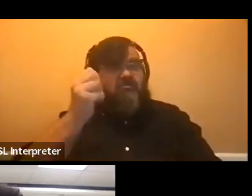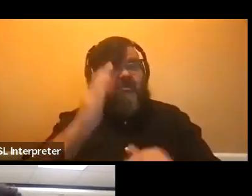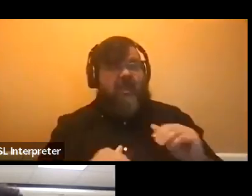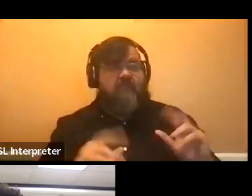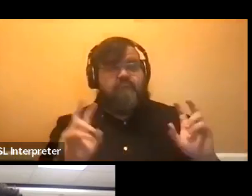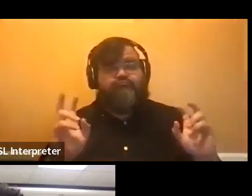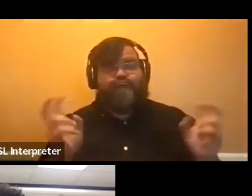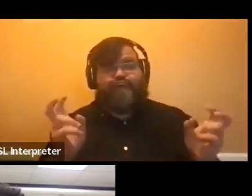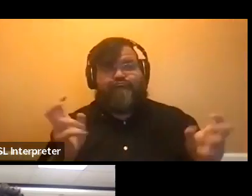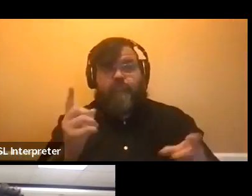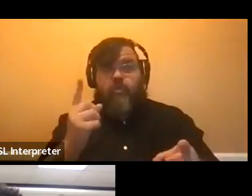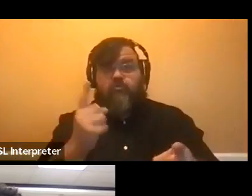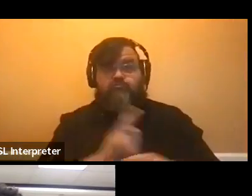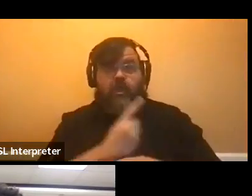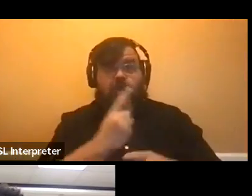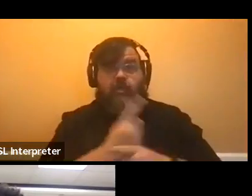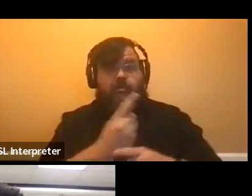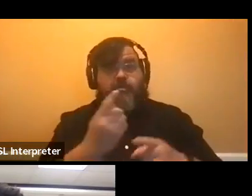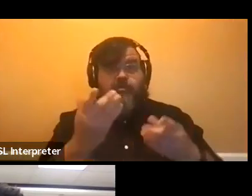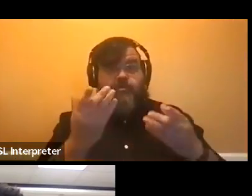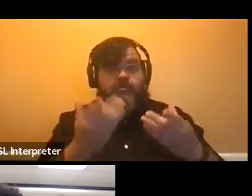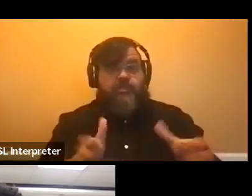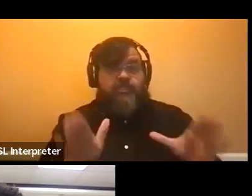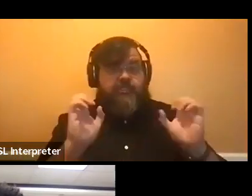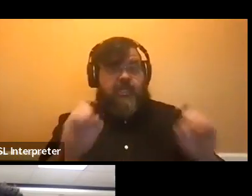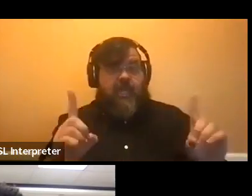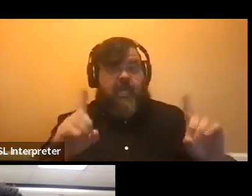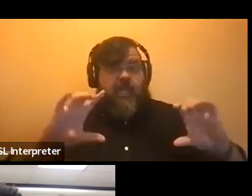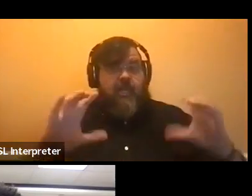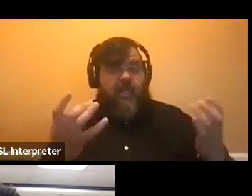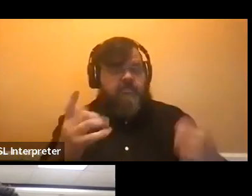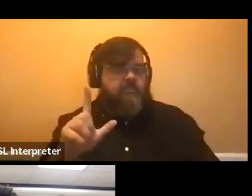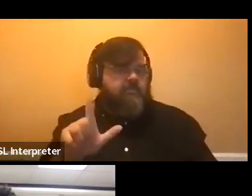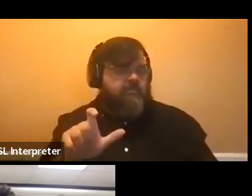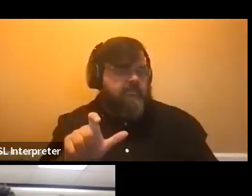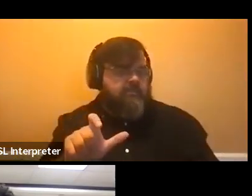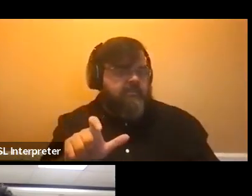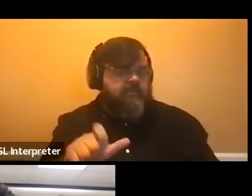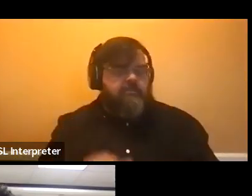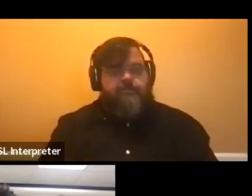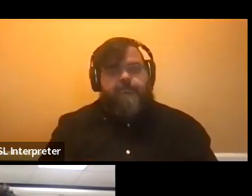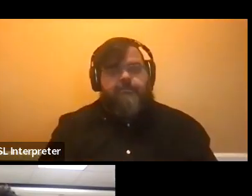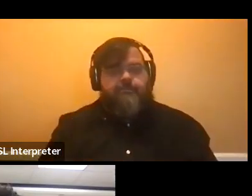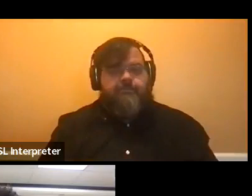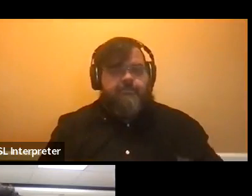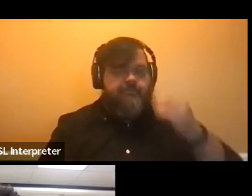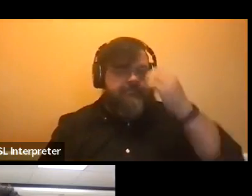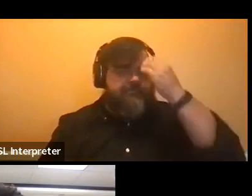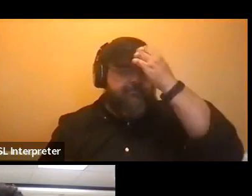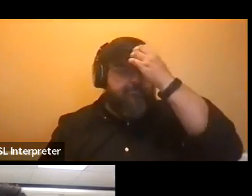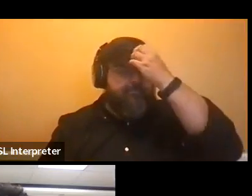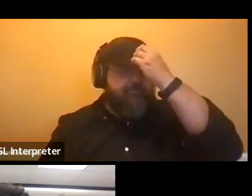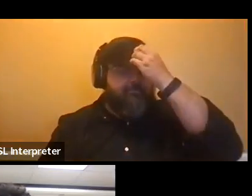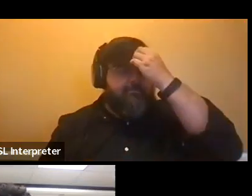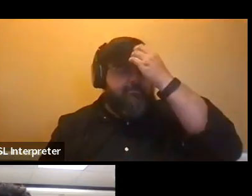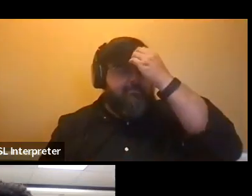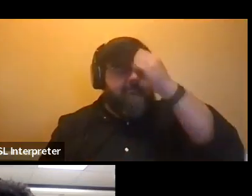session of a course? Can you guys speak to the difficulty or the level of difficulty of your honors courses?